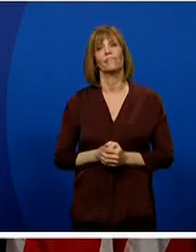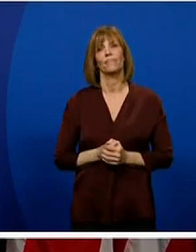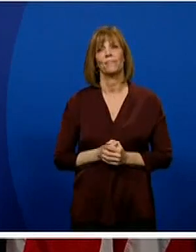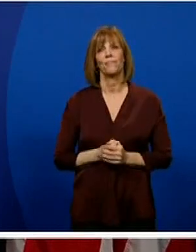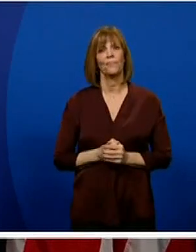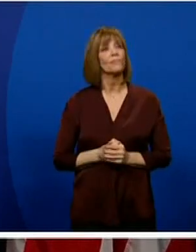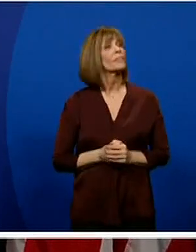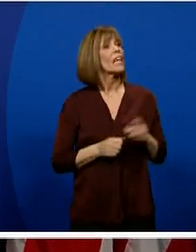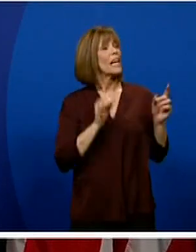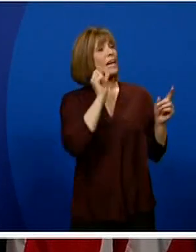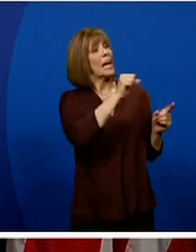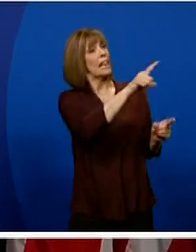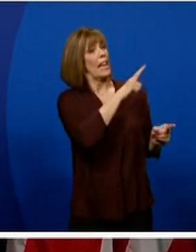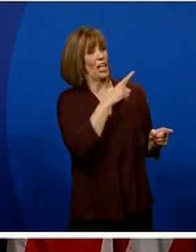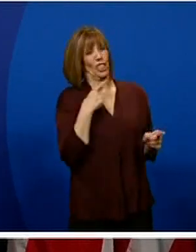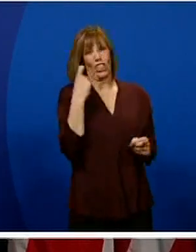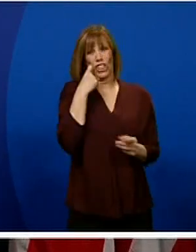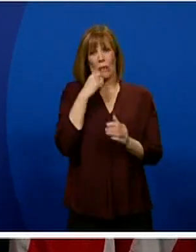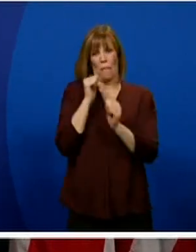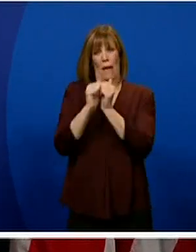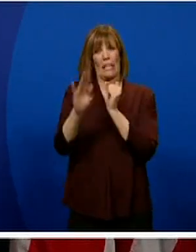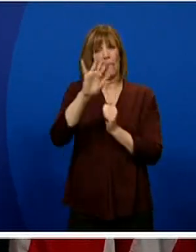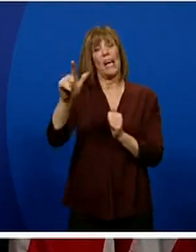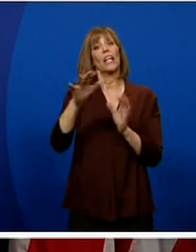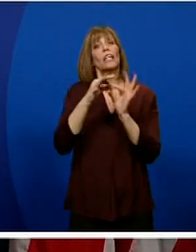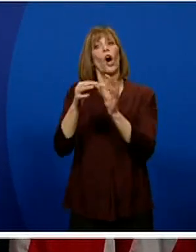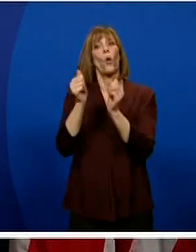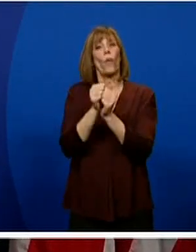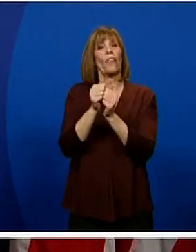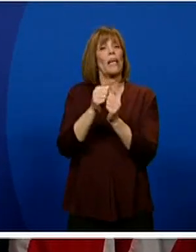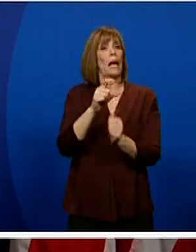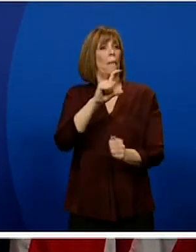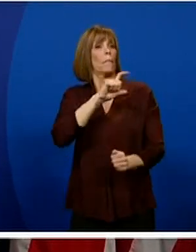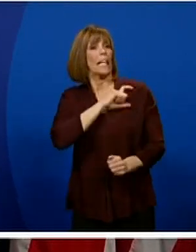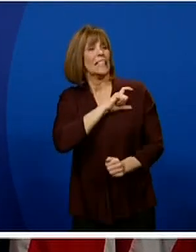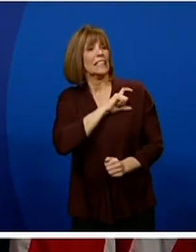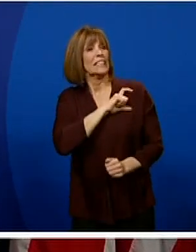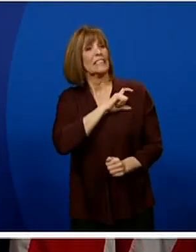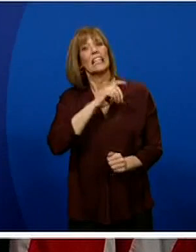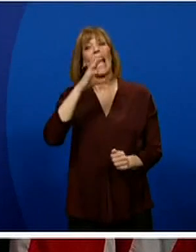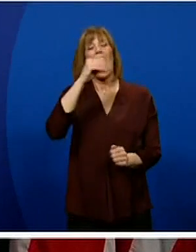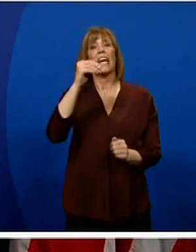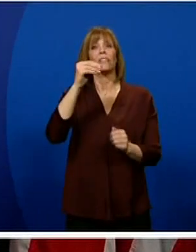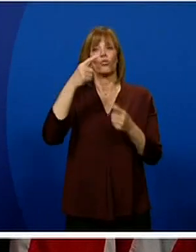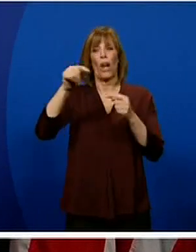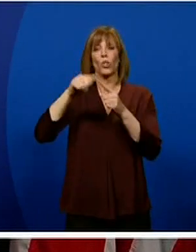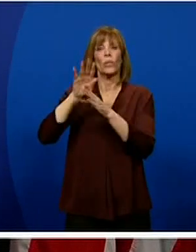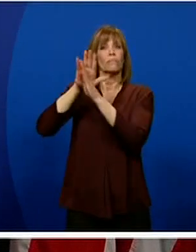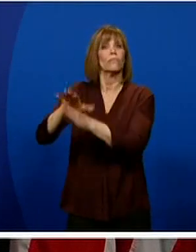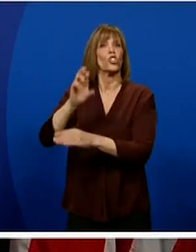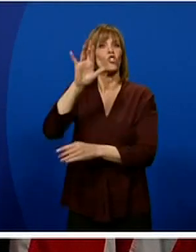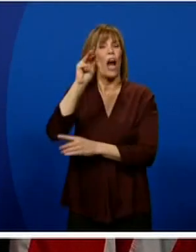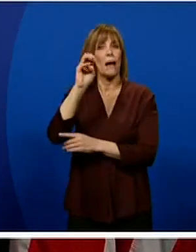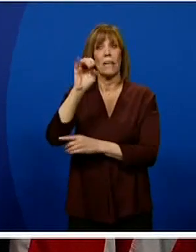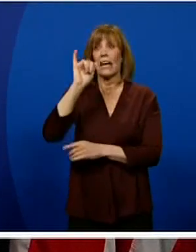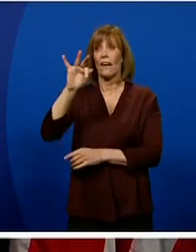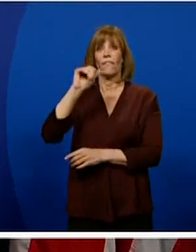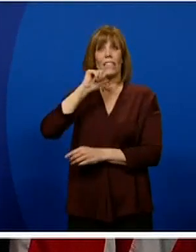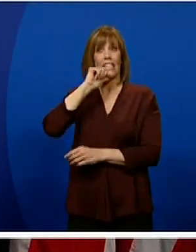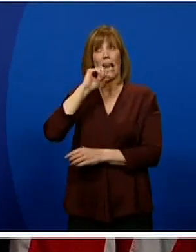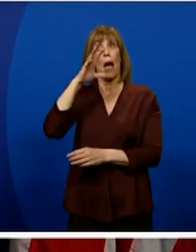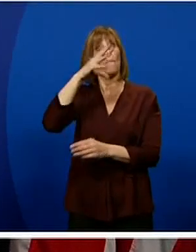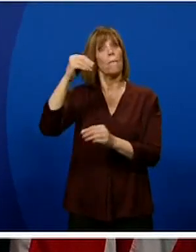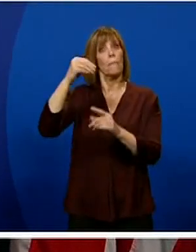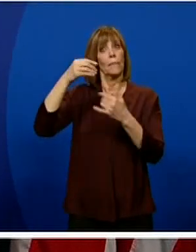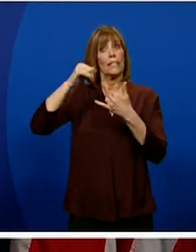a bill that would increase protections for police and higher penalties for protest-related crimes without including the ban on racial